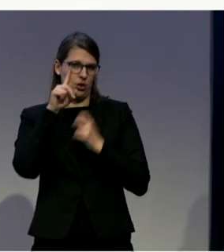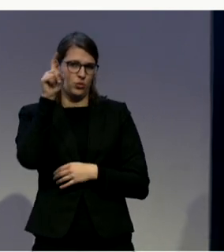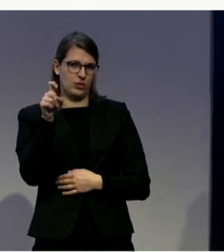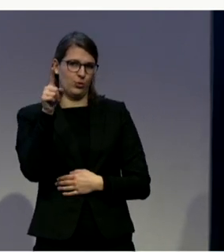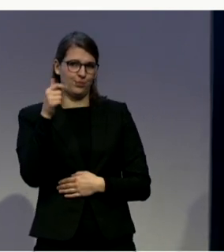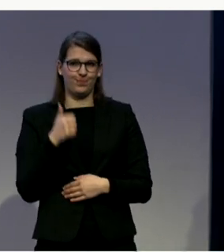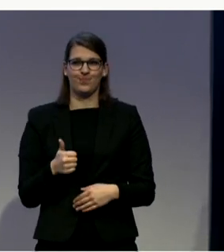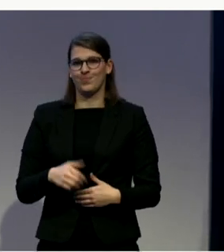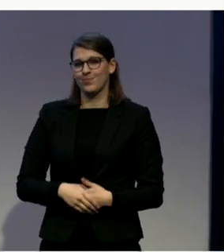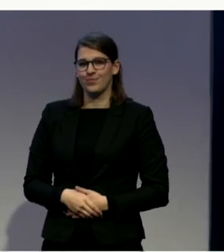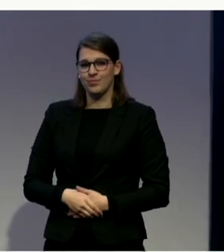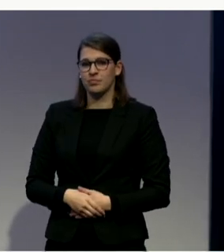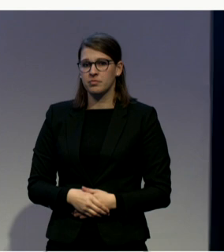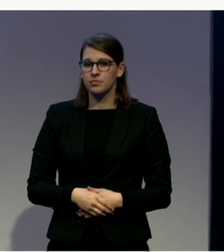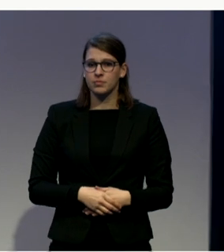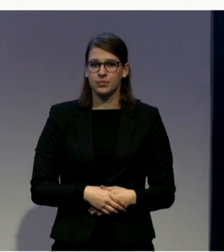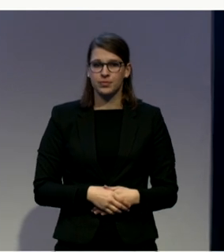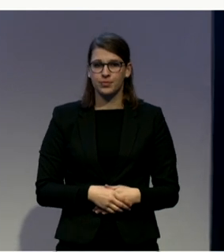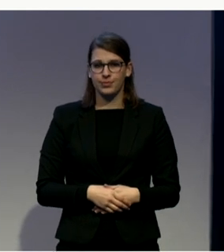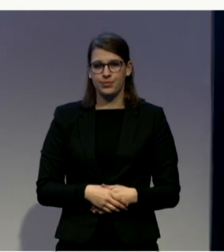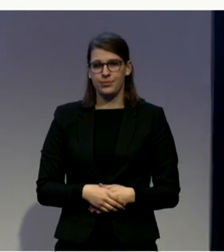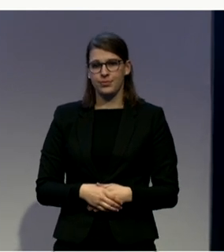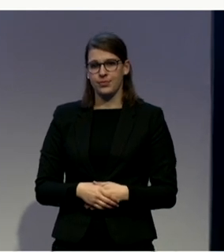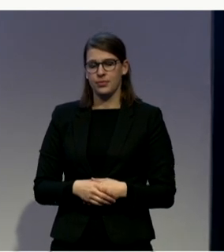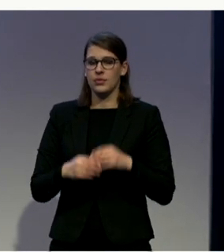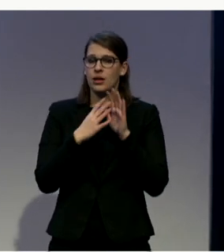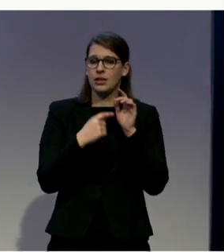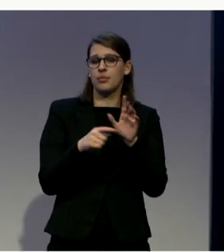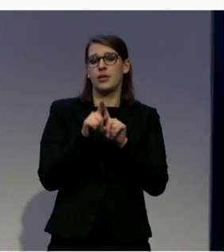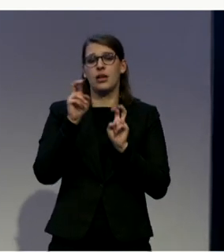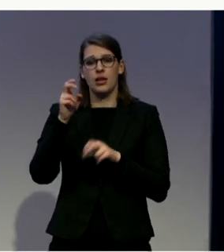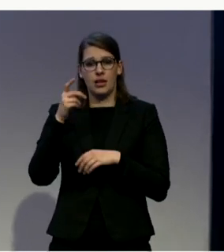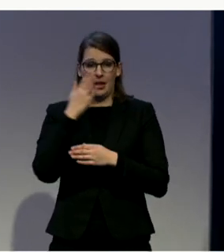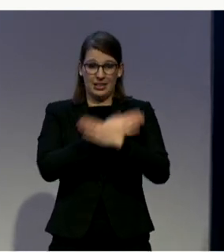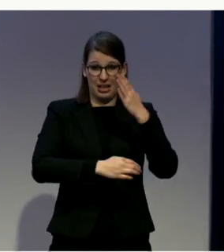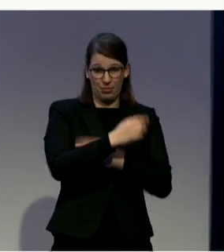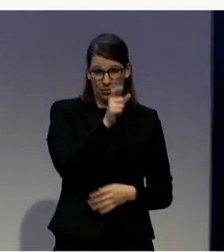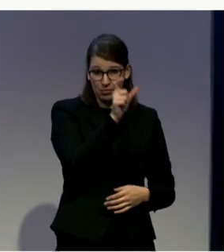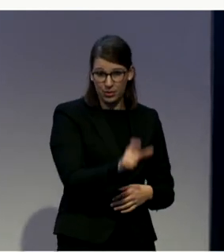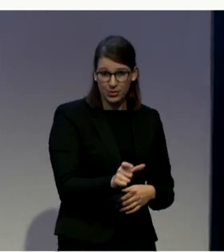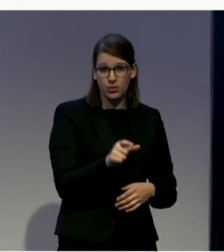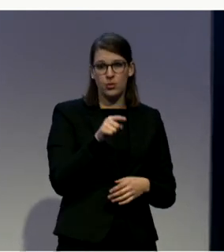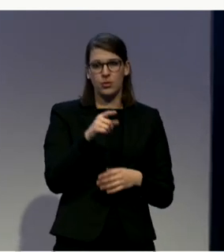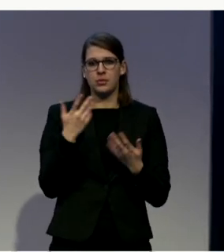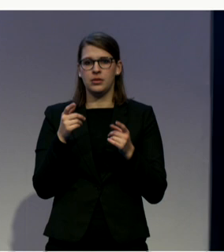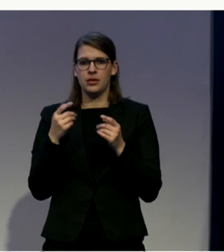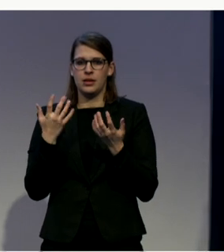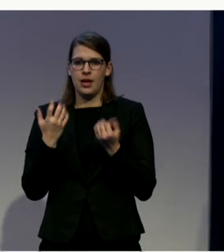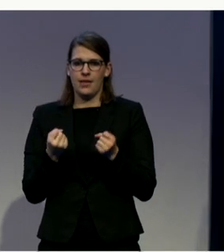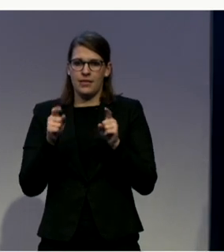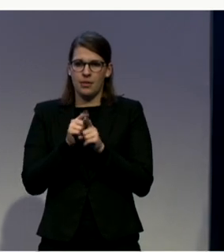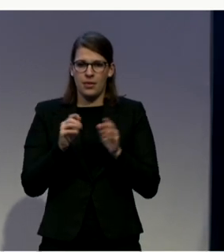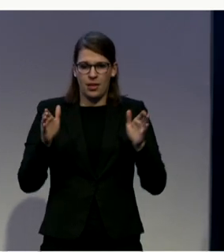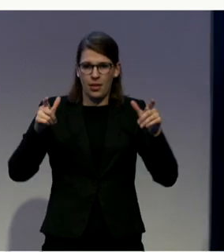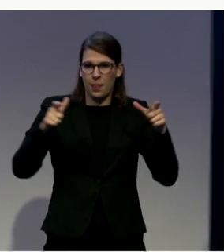for a person who has a disability when you are a minority or youth or living in